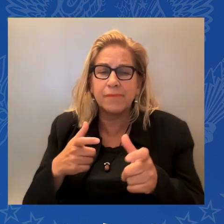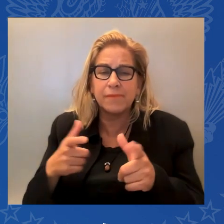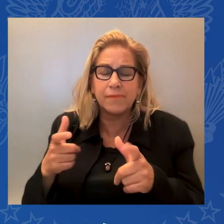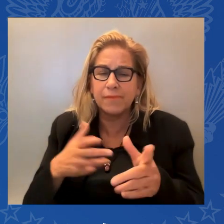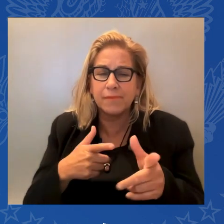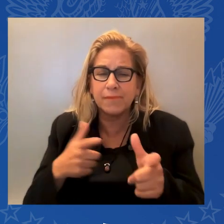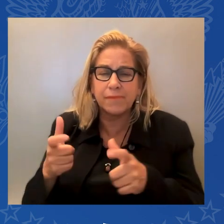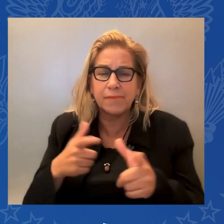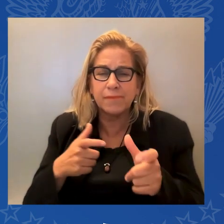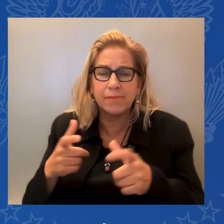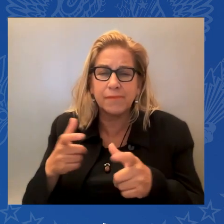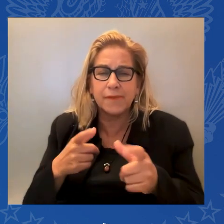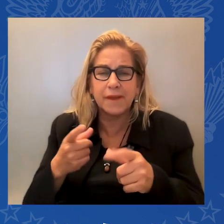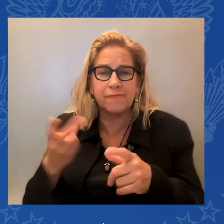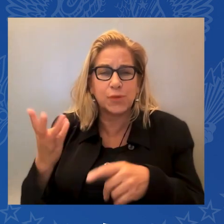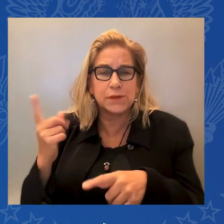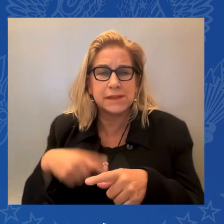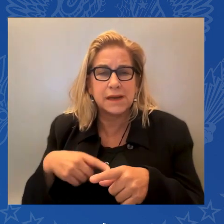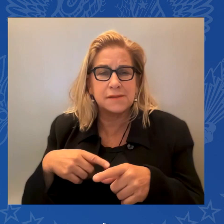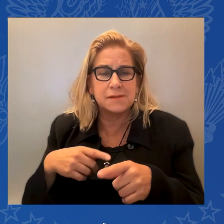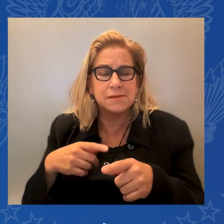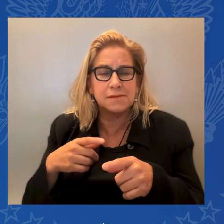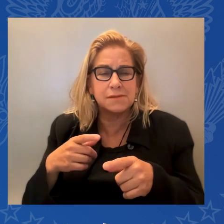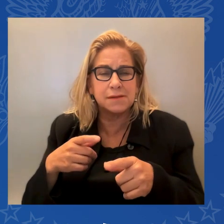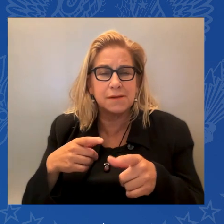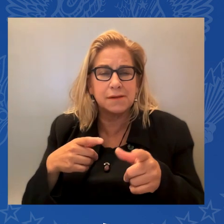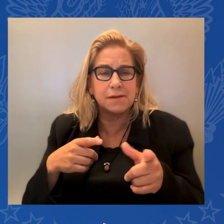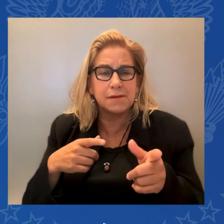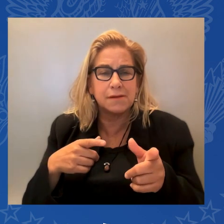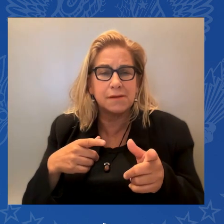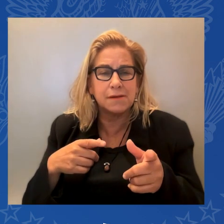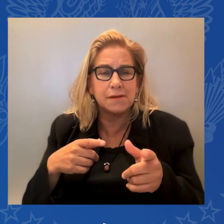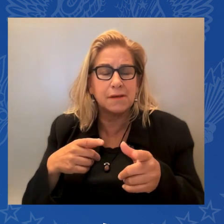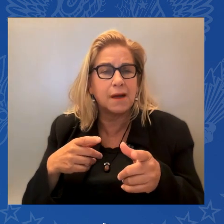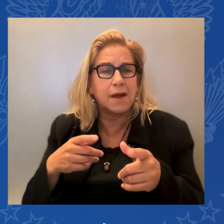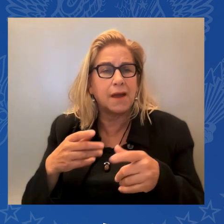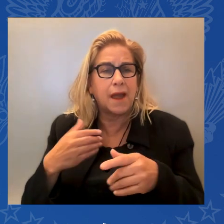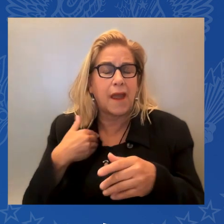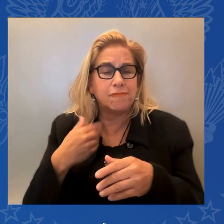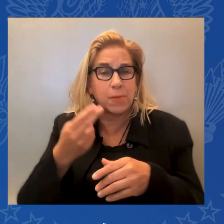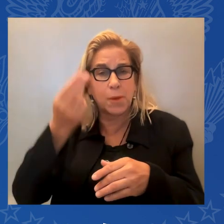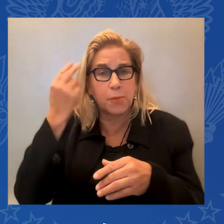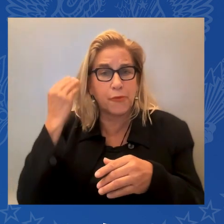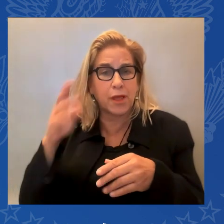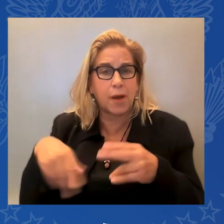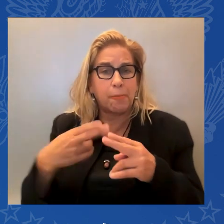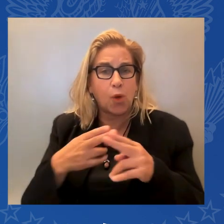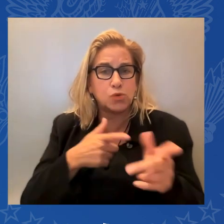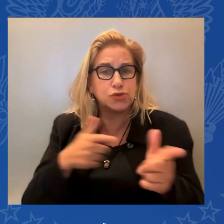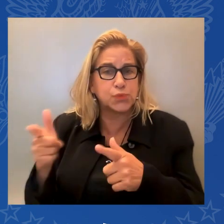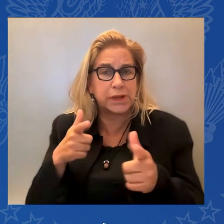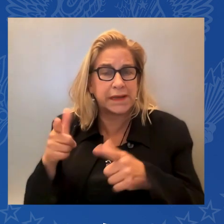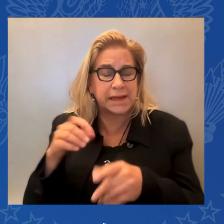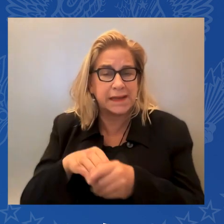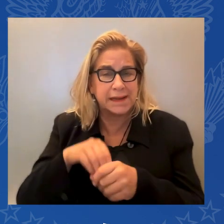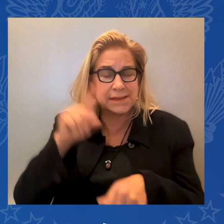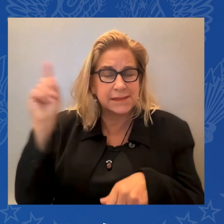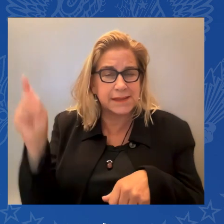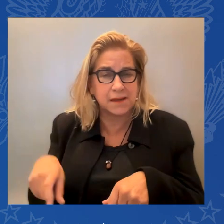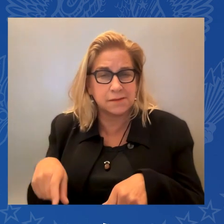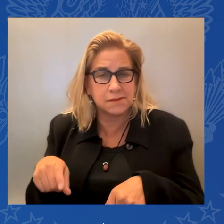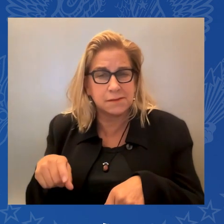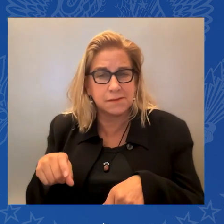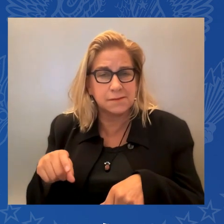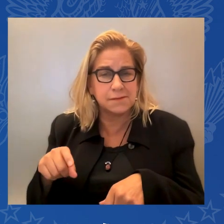Spent over four and a half hours with the family members. We stayed and spoke to every single family member in that room. We attended